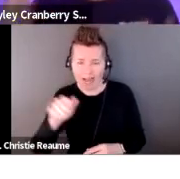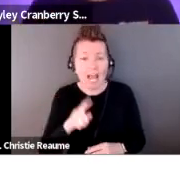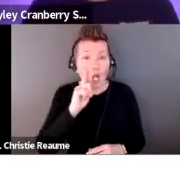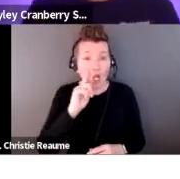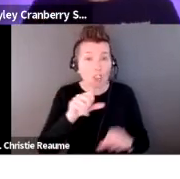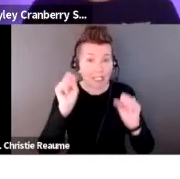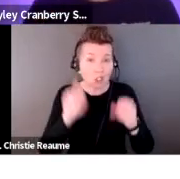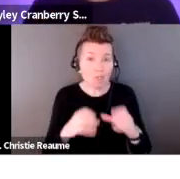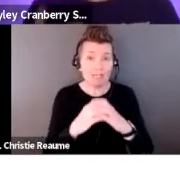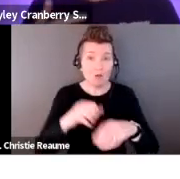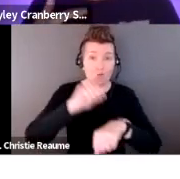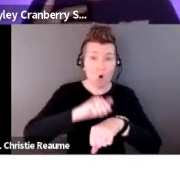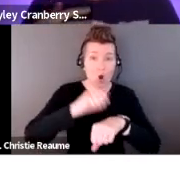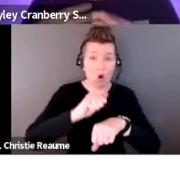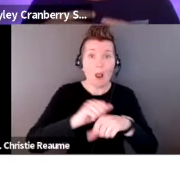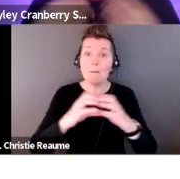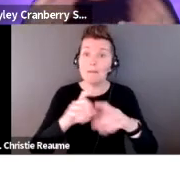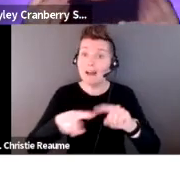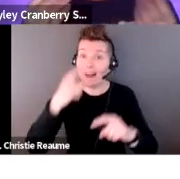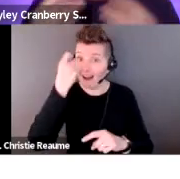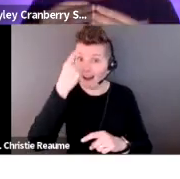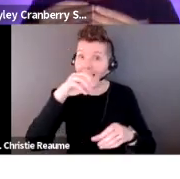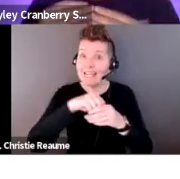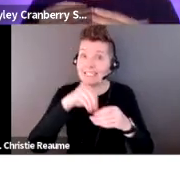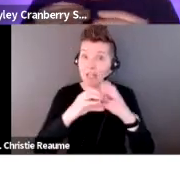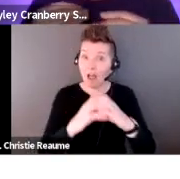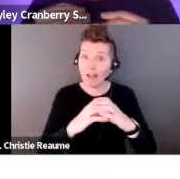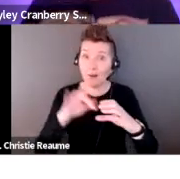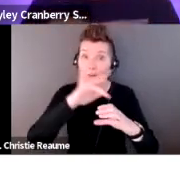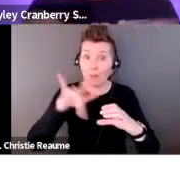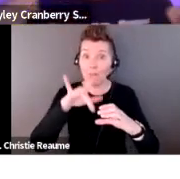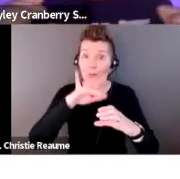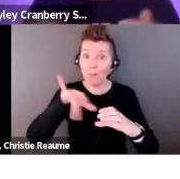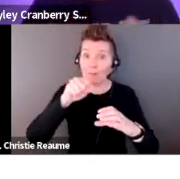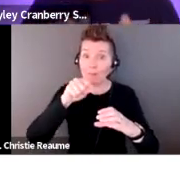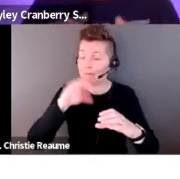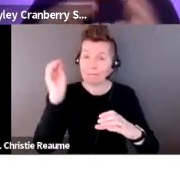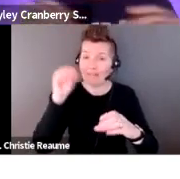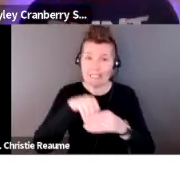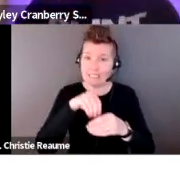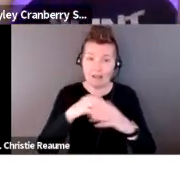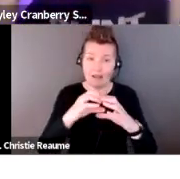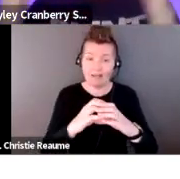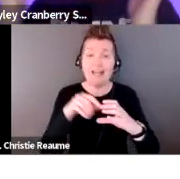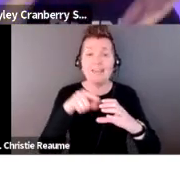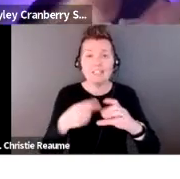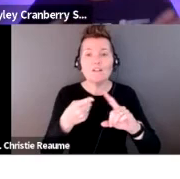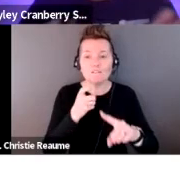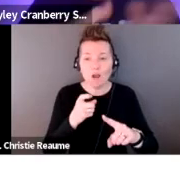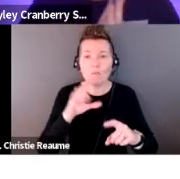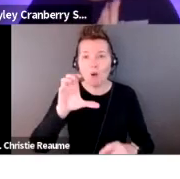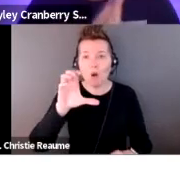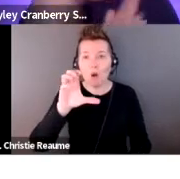is actually completely hollow. And I built it from coils up and